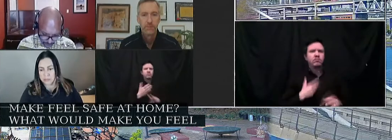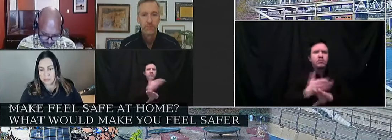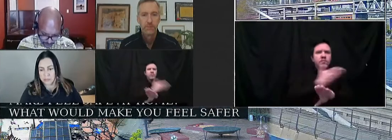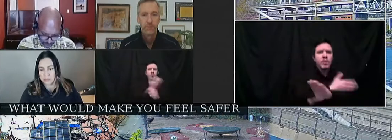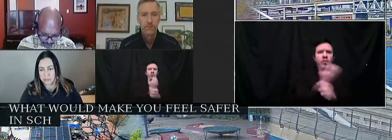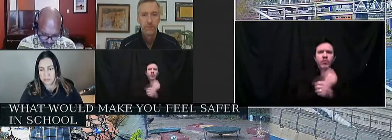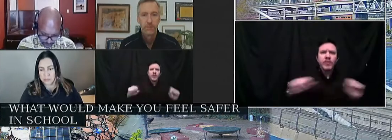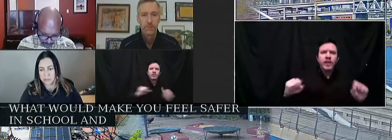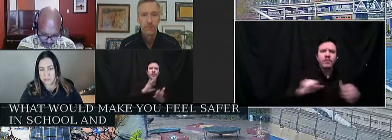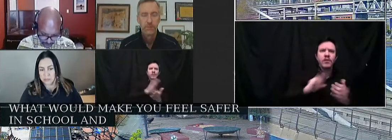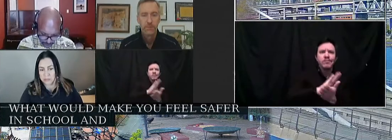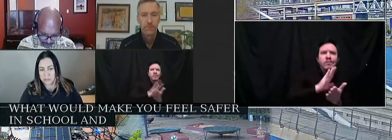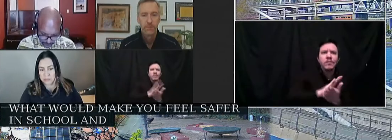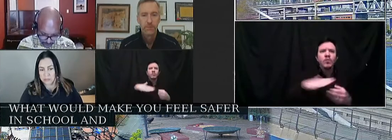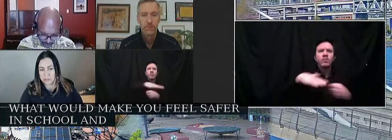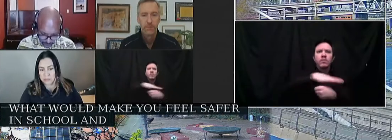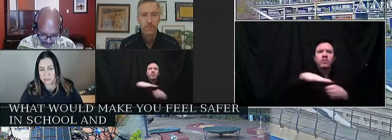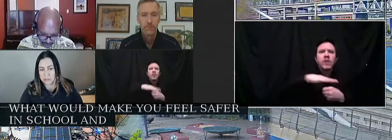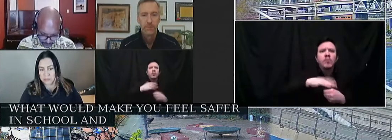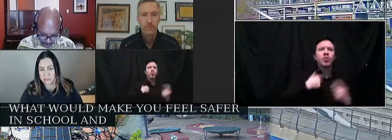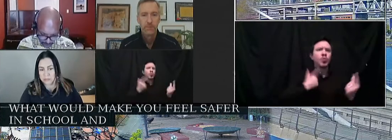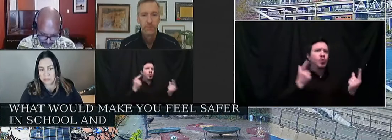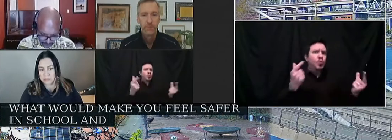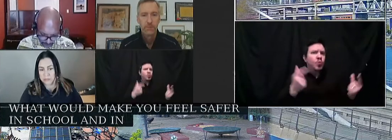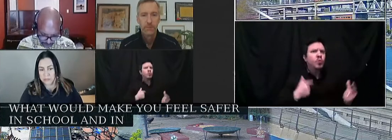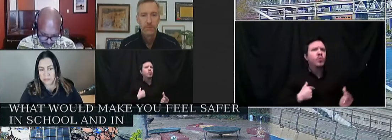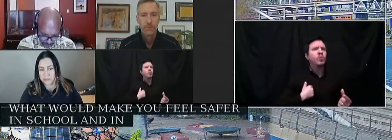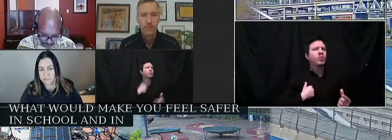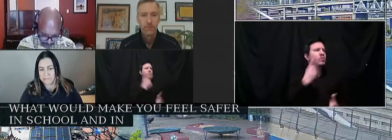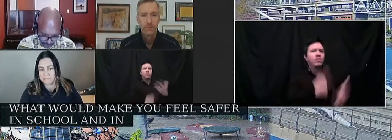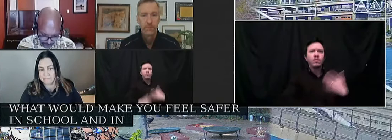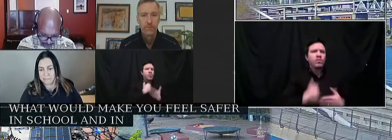your neighborhood? And what would make you feel